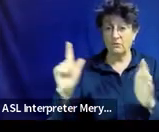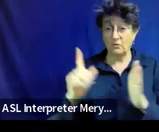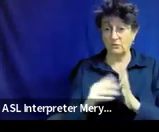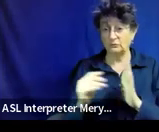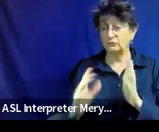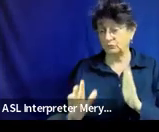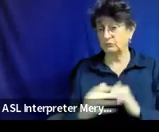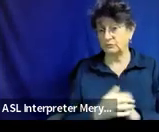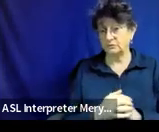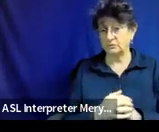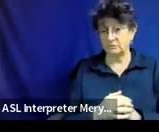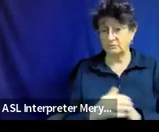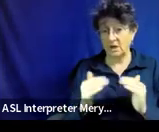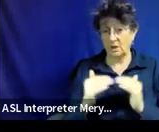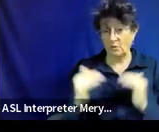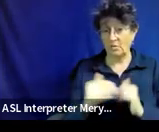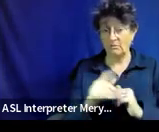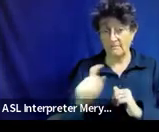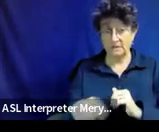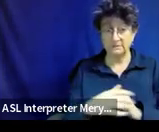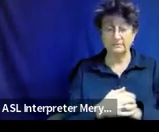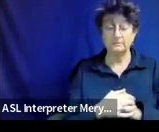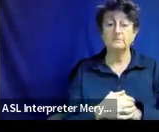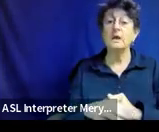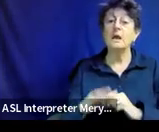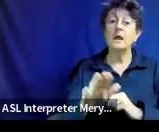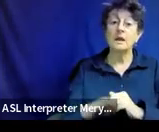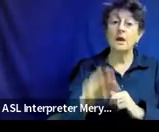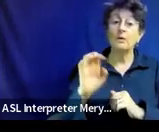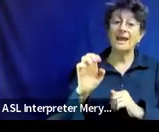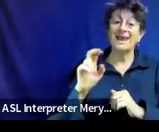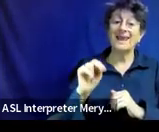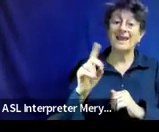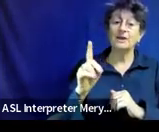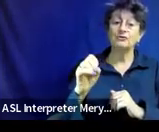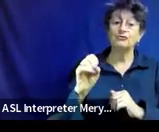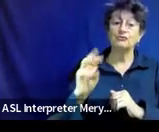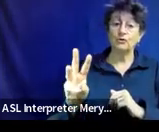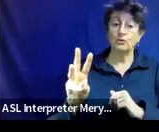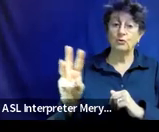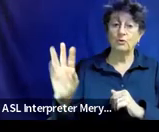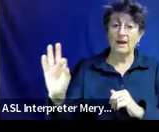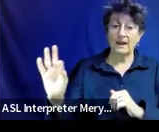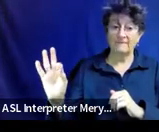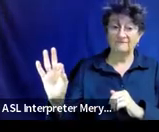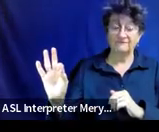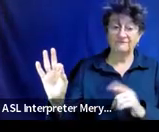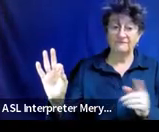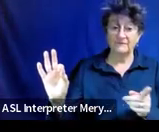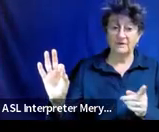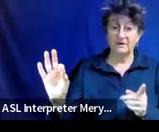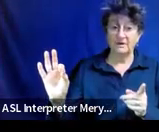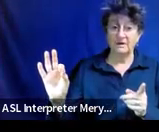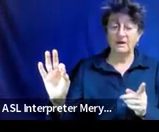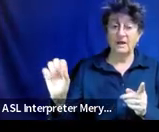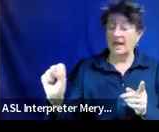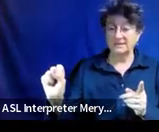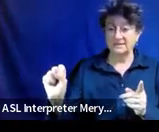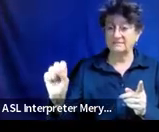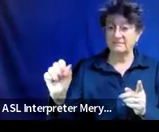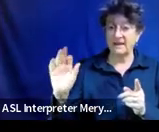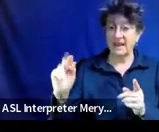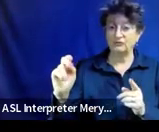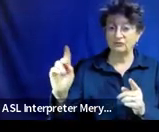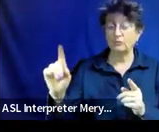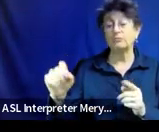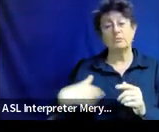So let's move on to Andrew F., if you've been in any of our other trainings, you've probably heard me drone on about Andrew F., but